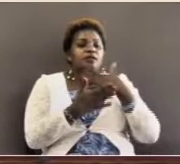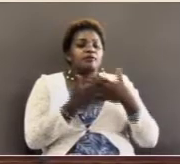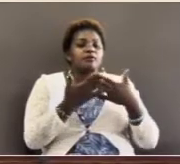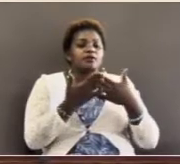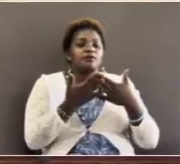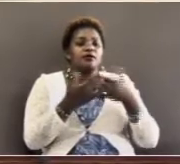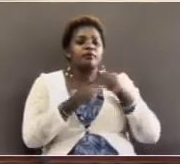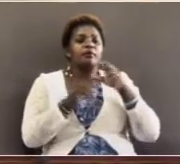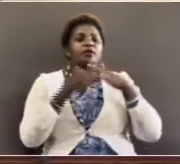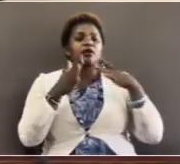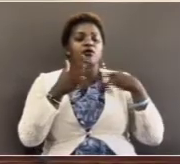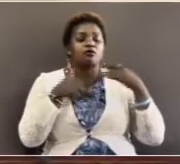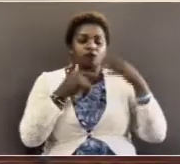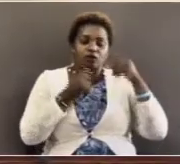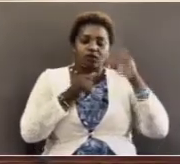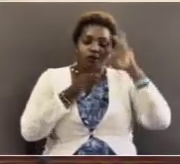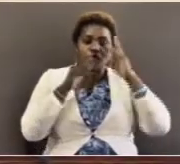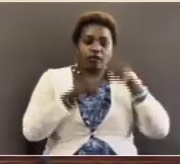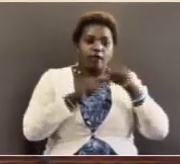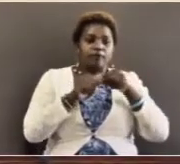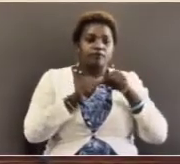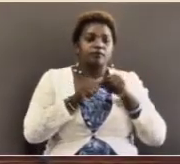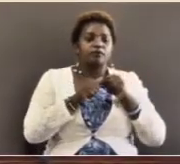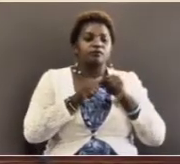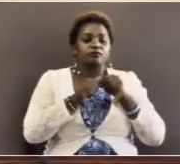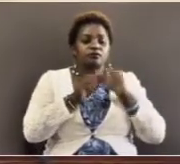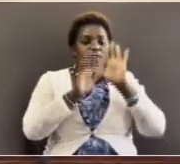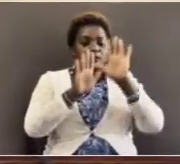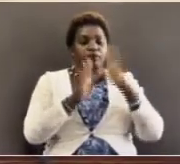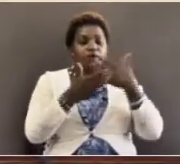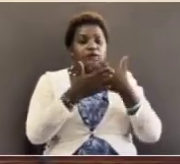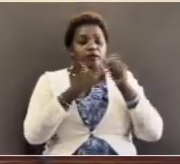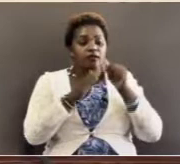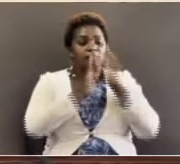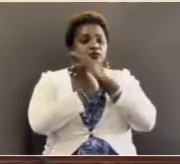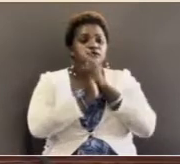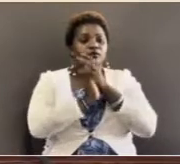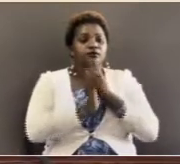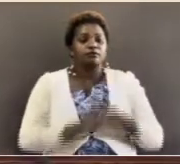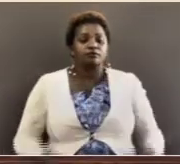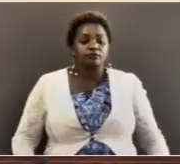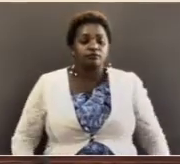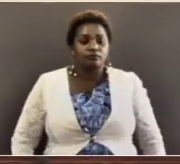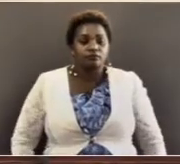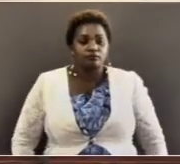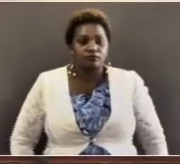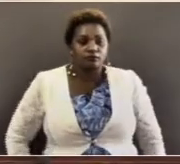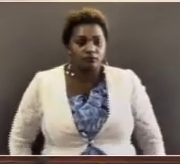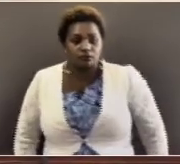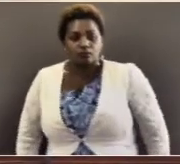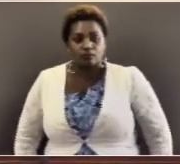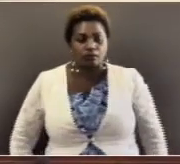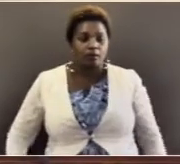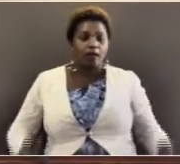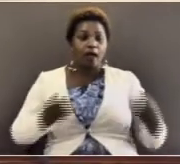about what their concerns were. What is important here in this story is what